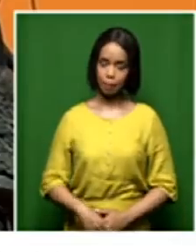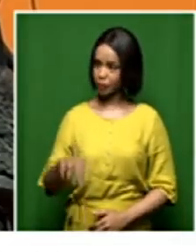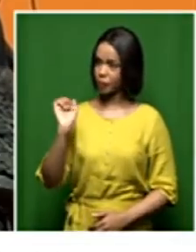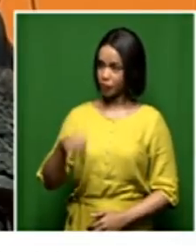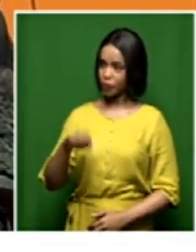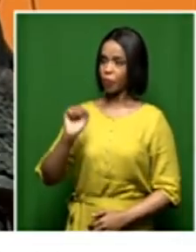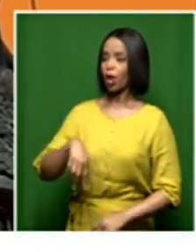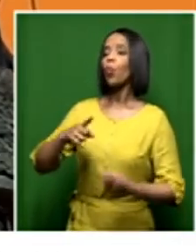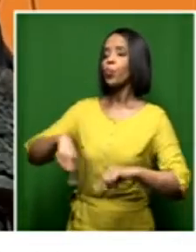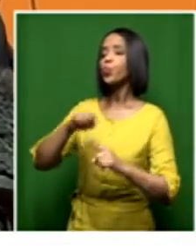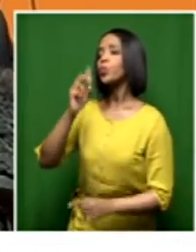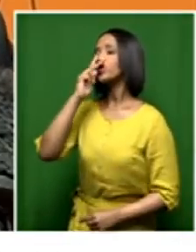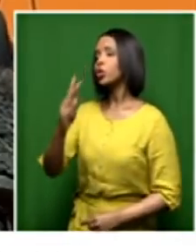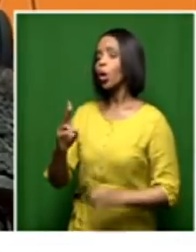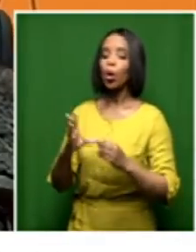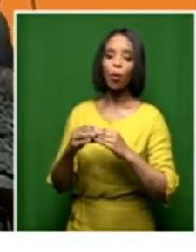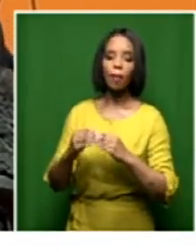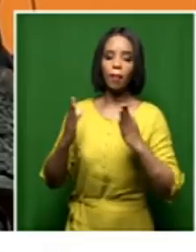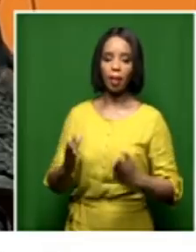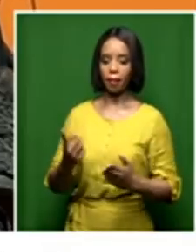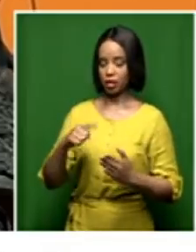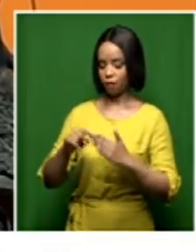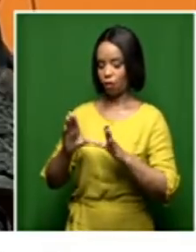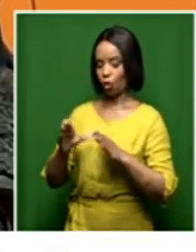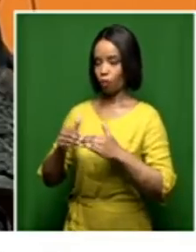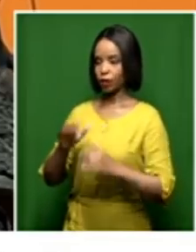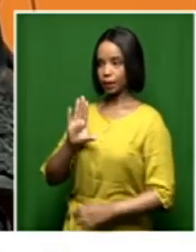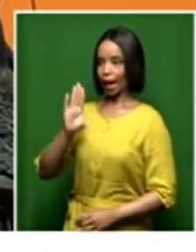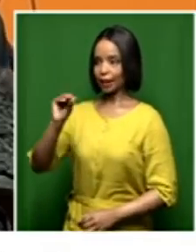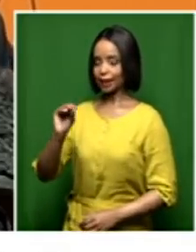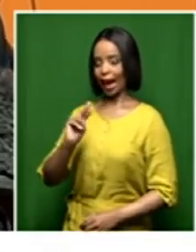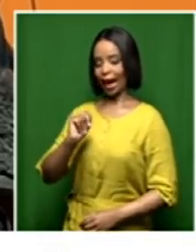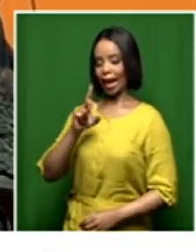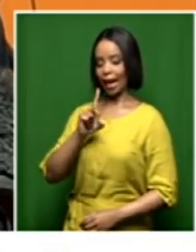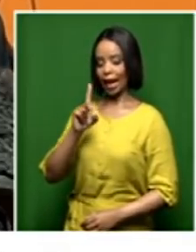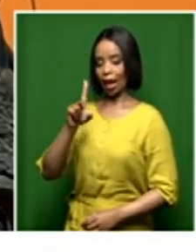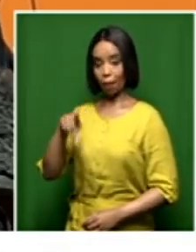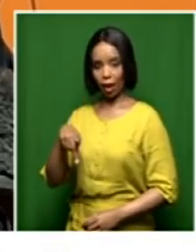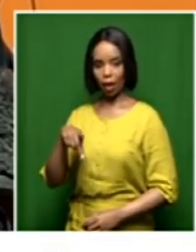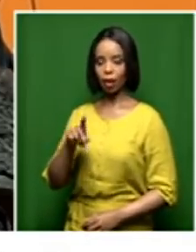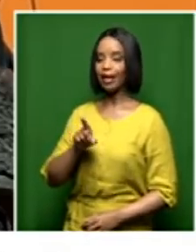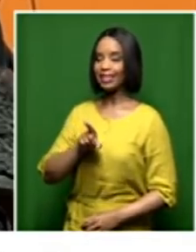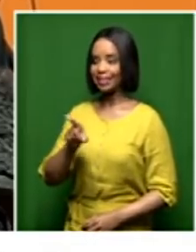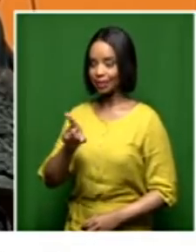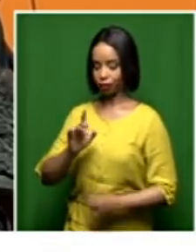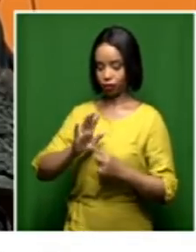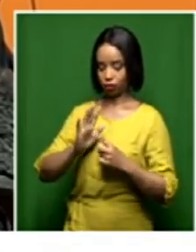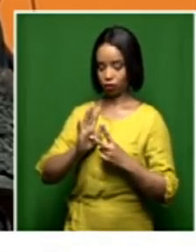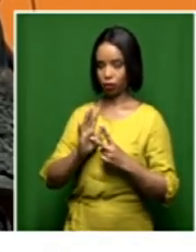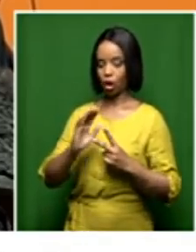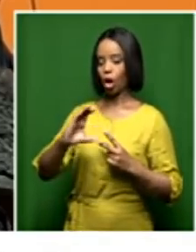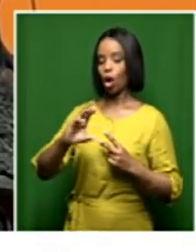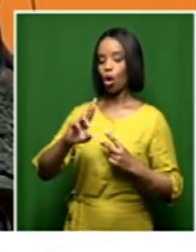committee asking the NDPP to what extent interpersonal relations between her and advocate